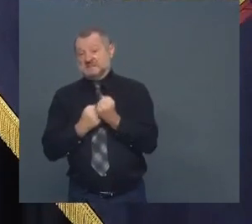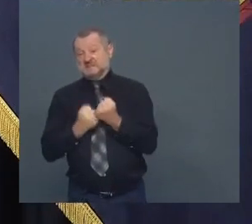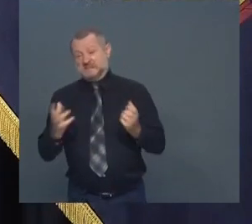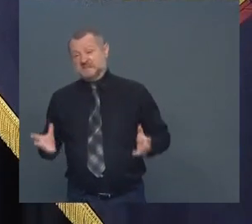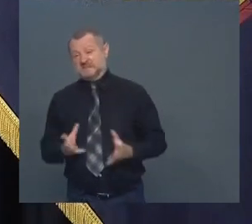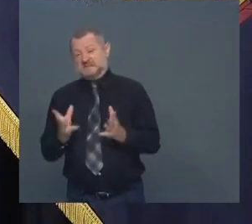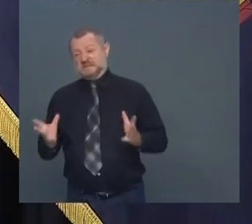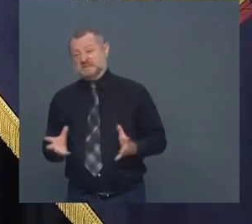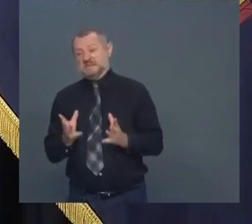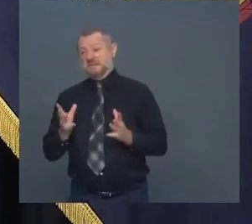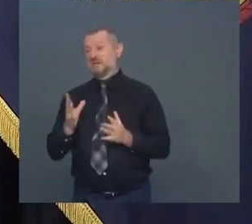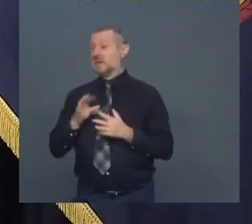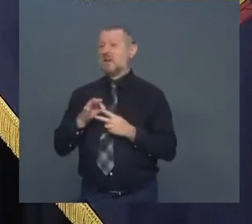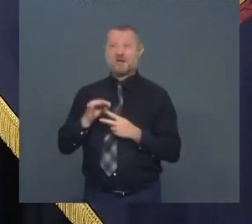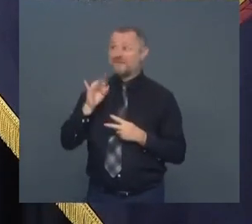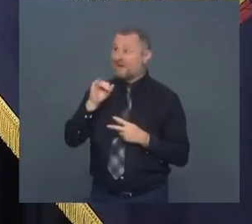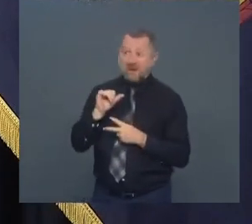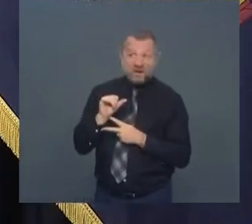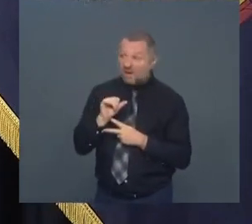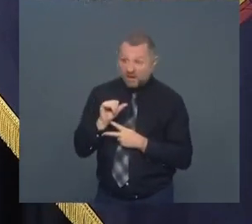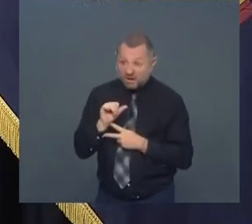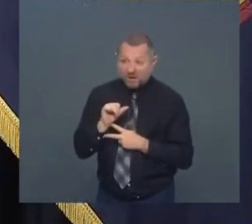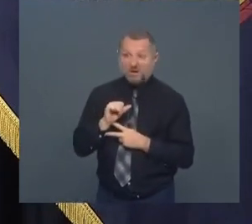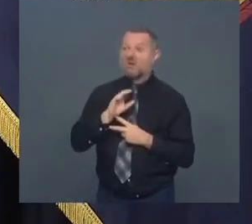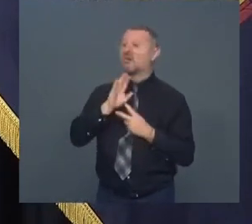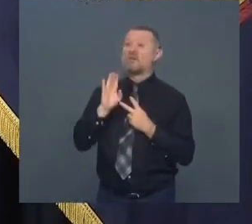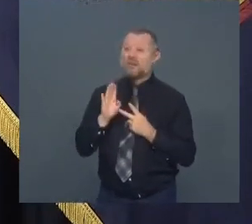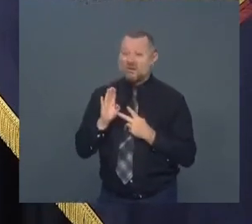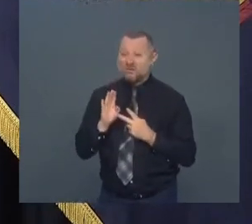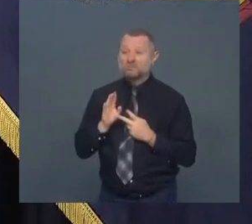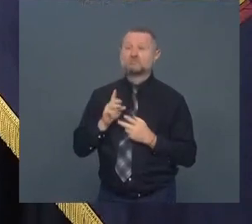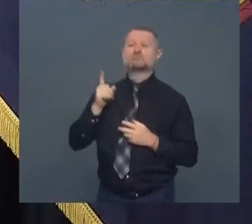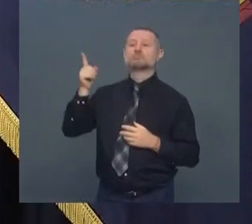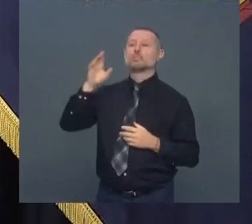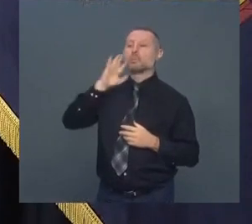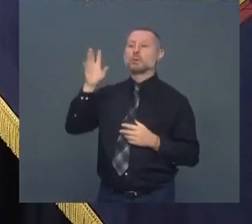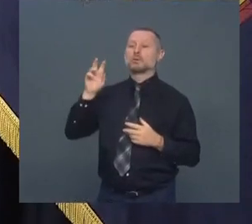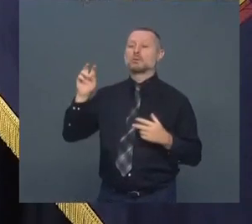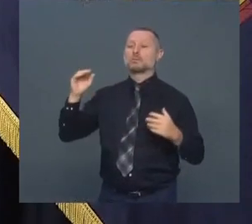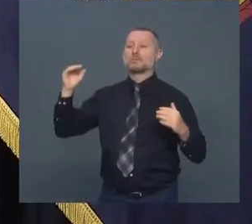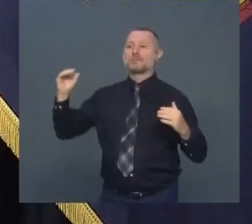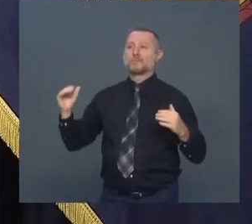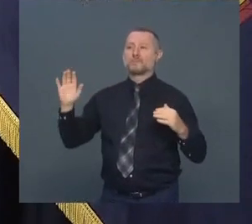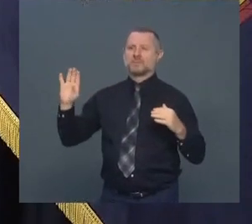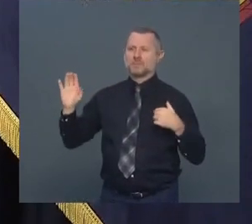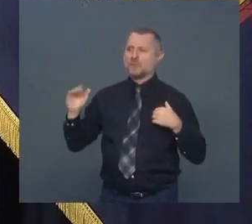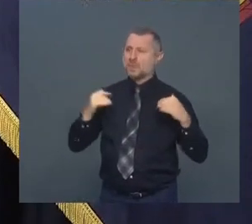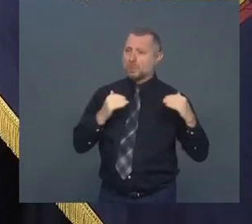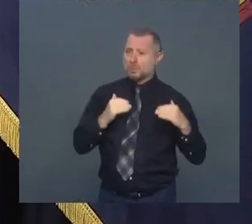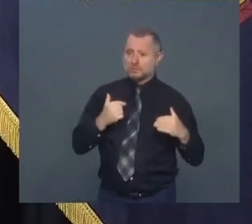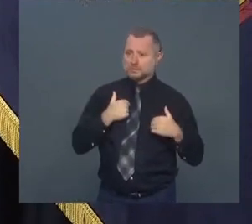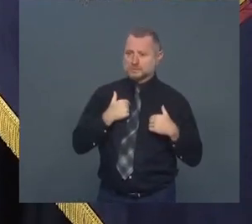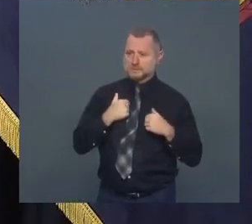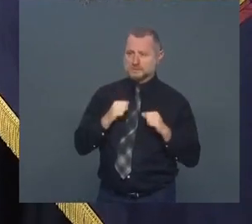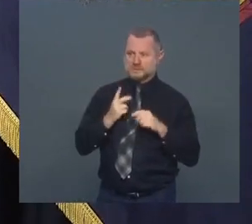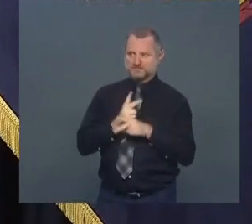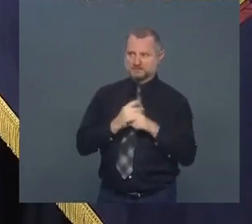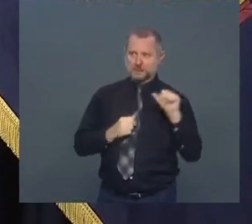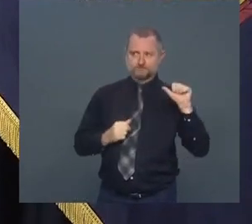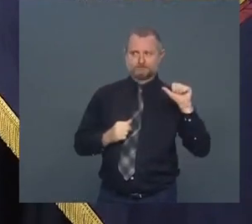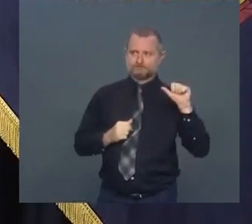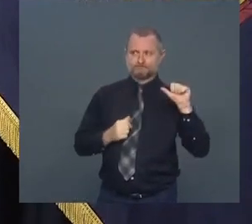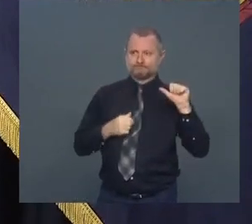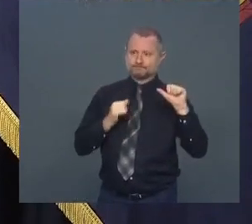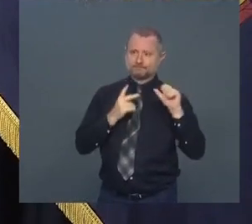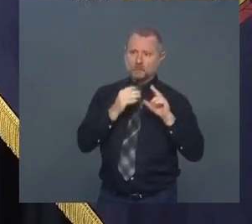B, then they'll go to option B. So I want to stay on option A, best option. Federal